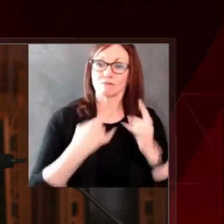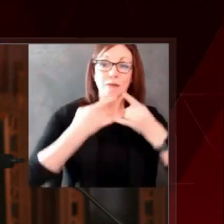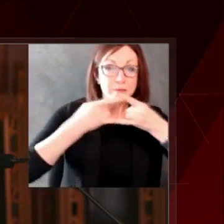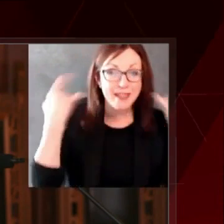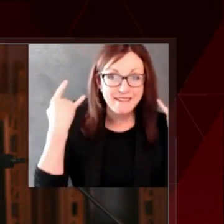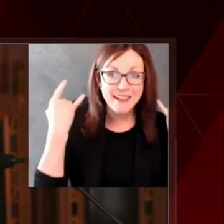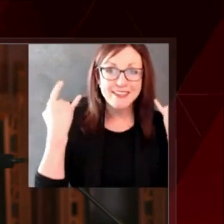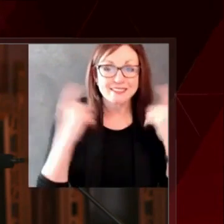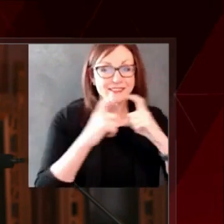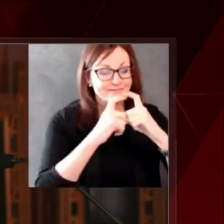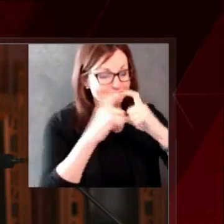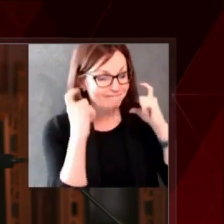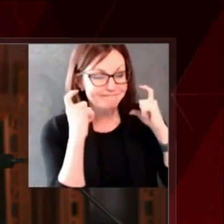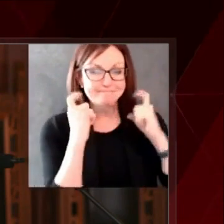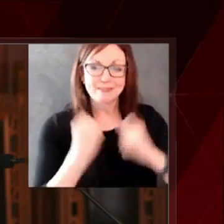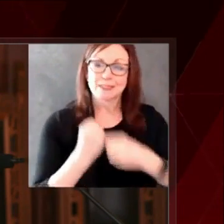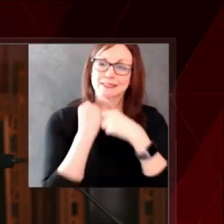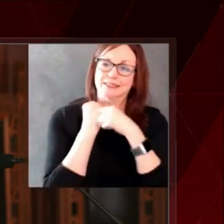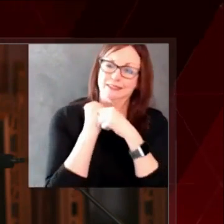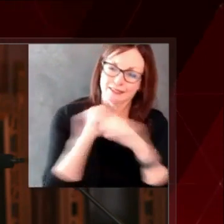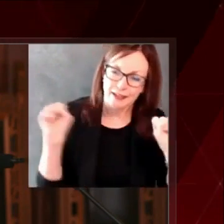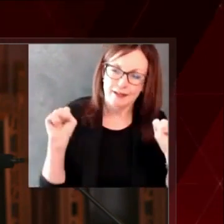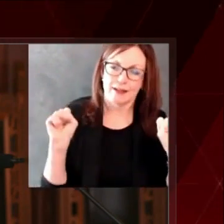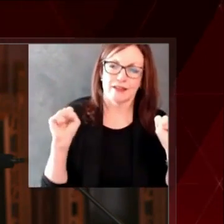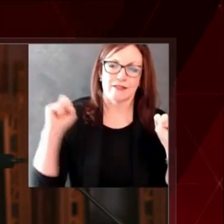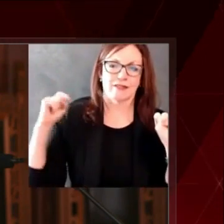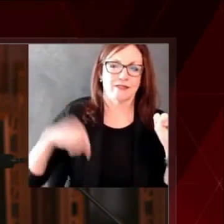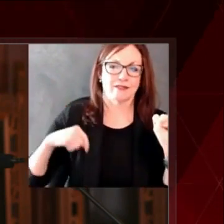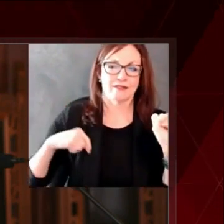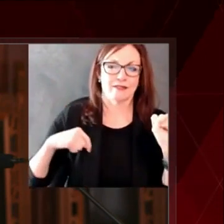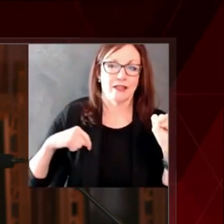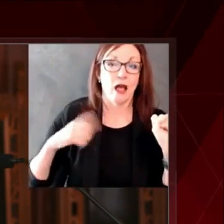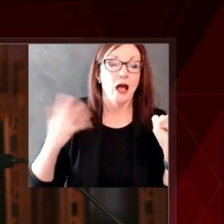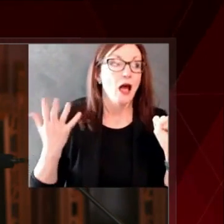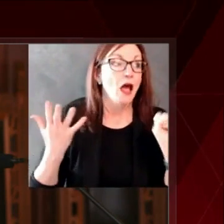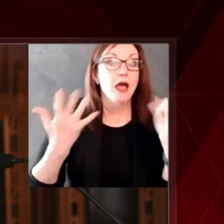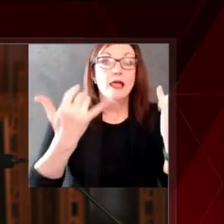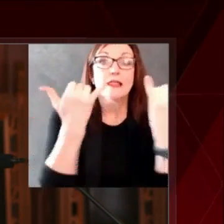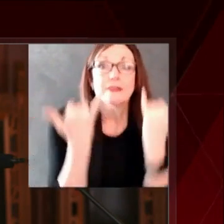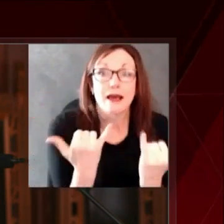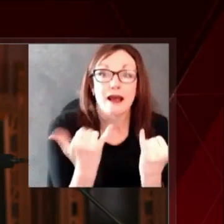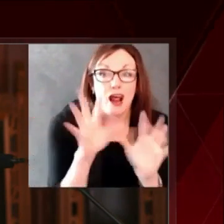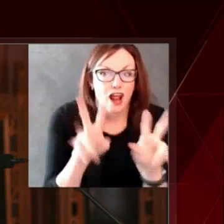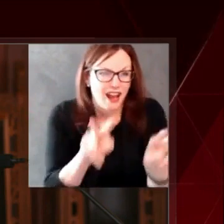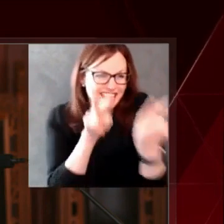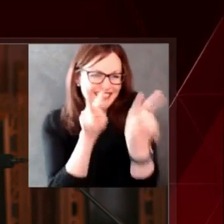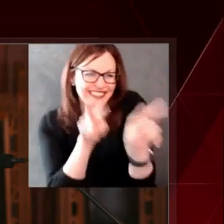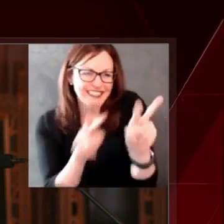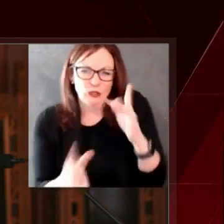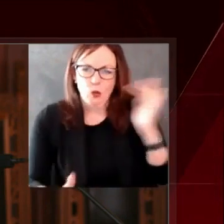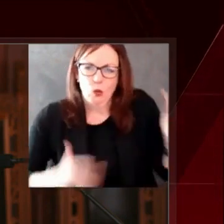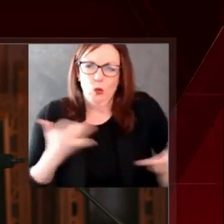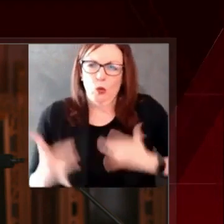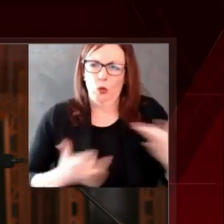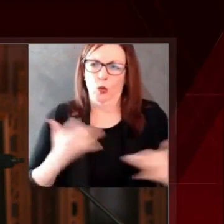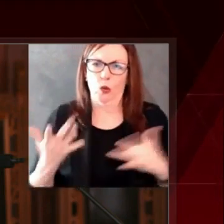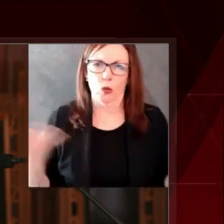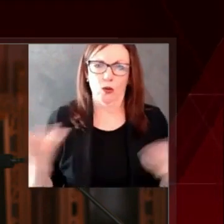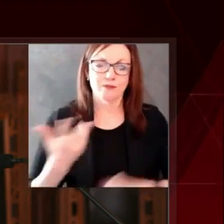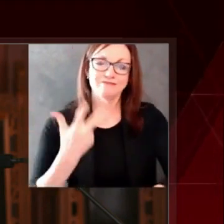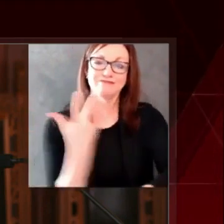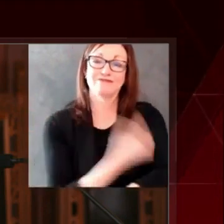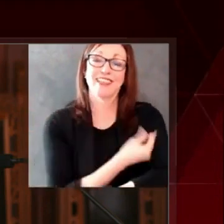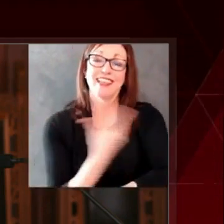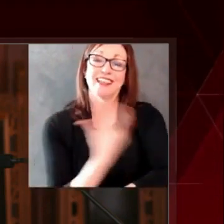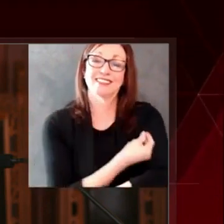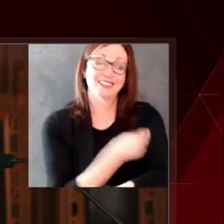-19 toolbox really is an important milestone. This week, Pfizer vaccine has been arriving in Wisconsin at